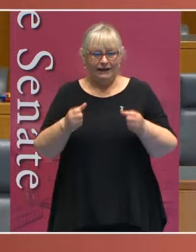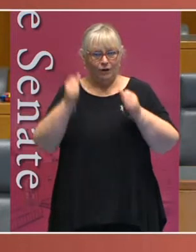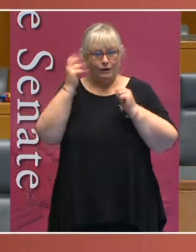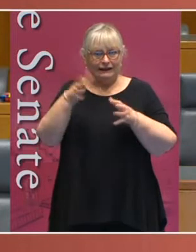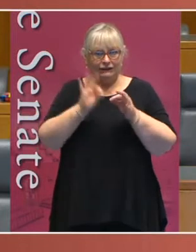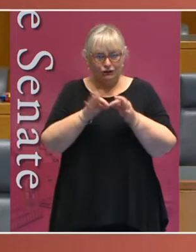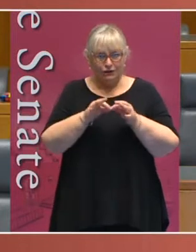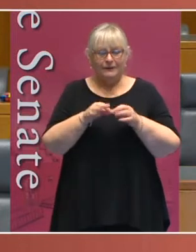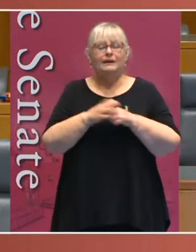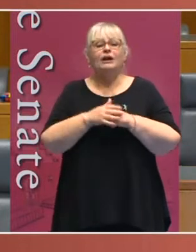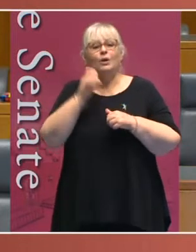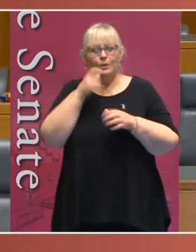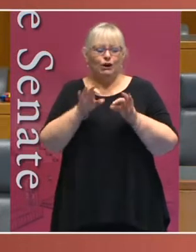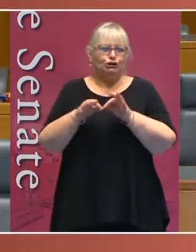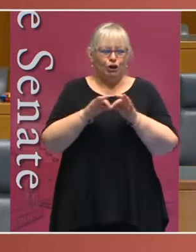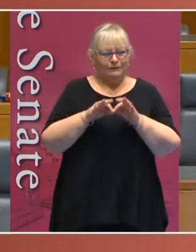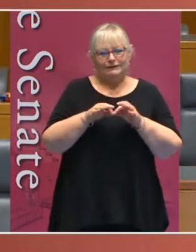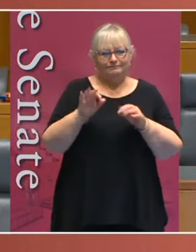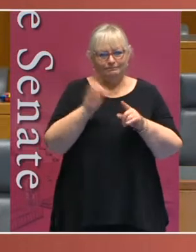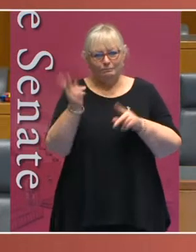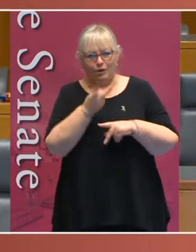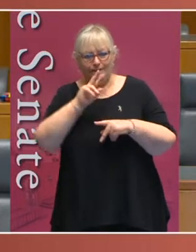Auslan interpreters who will interpret the event.